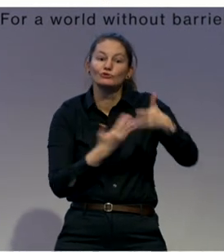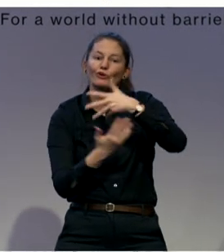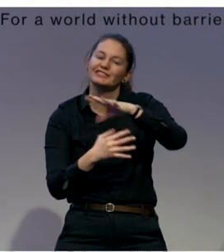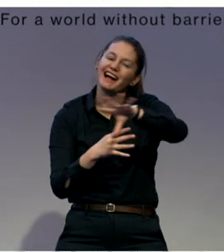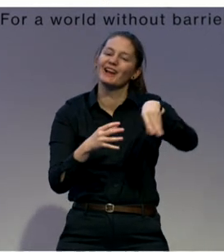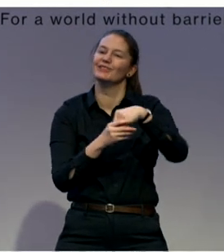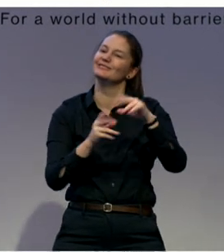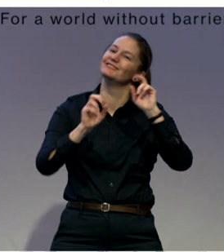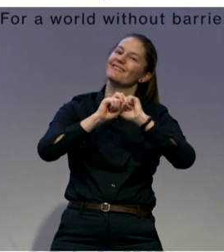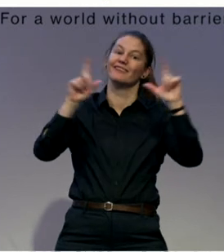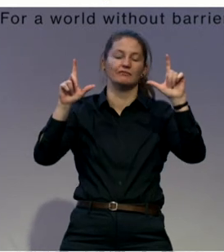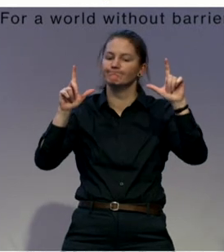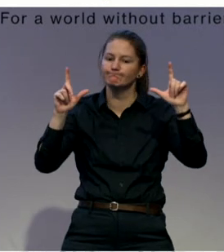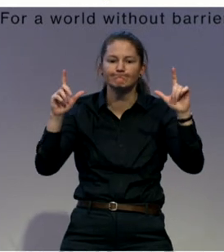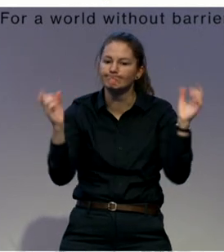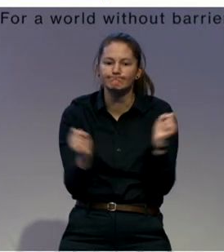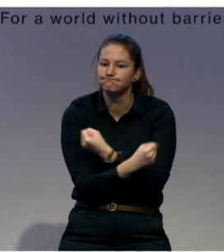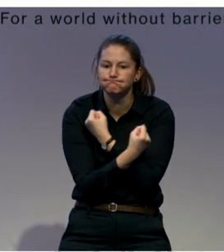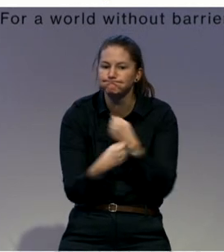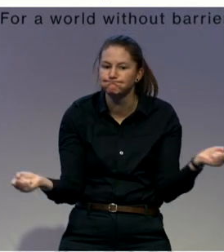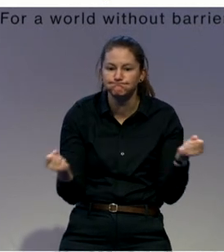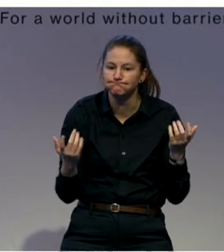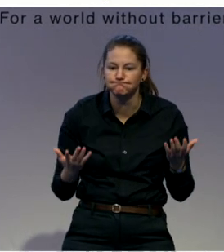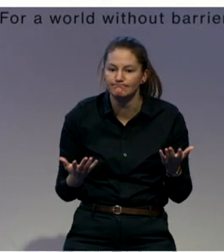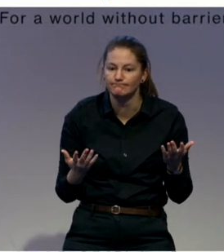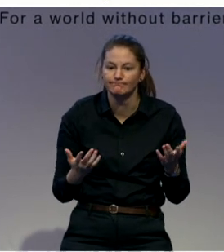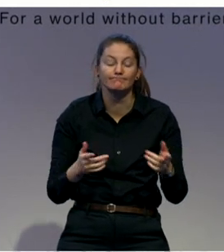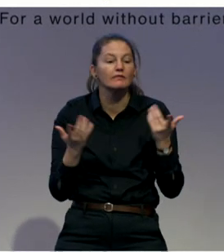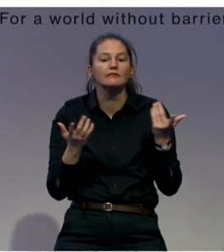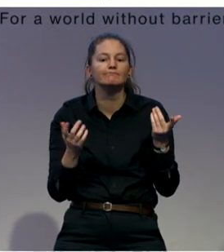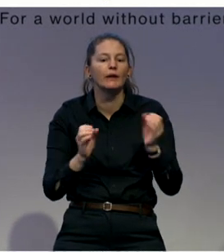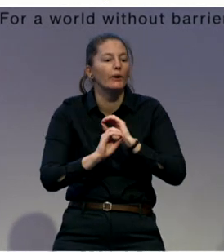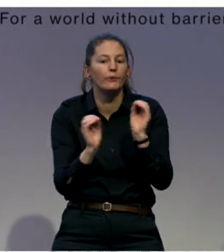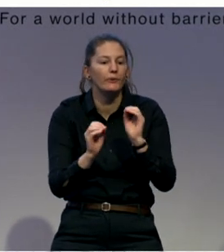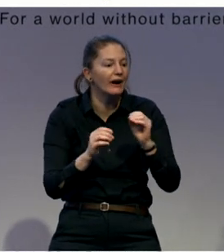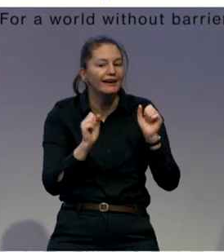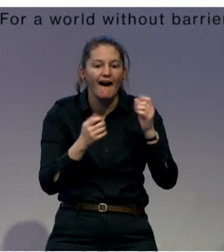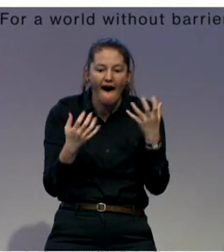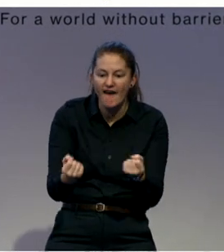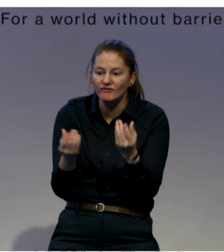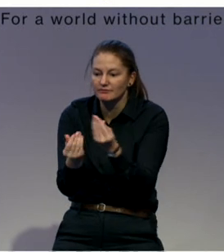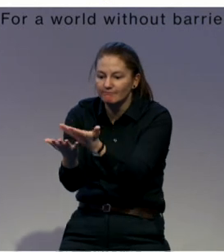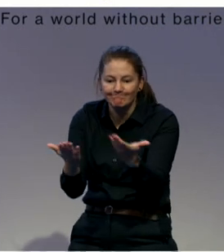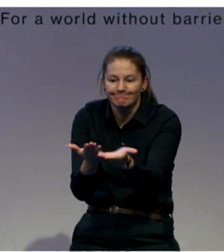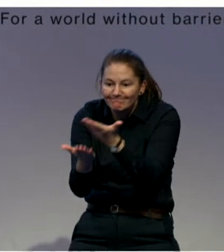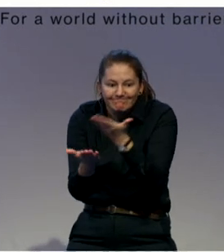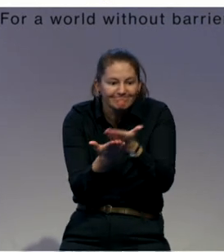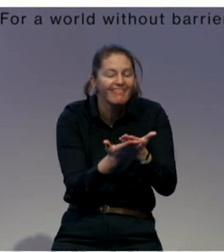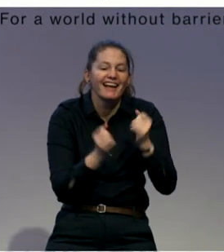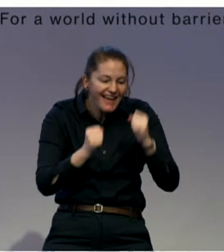community-based services. All these problems forced persons with disabilities to remain in